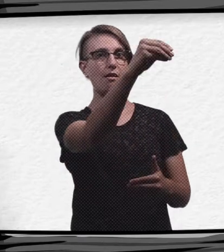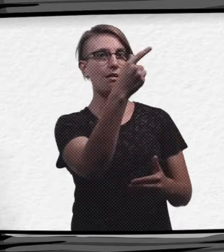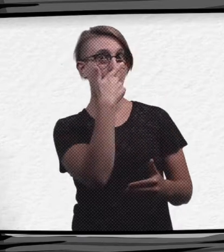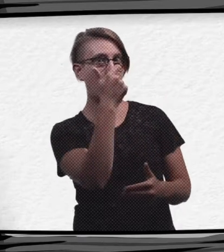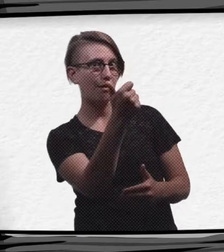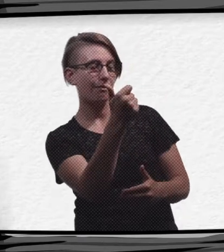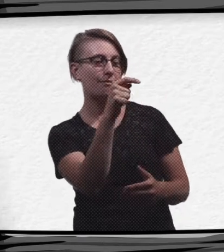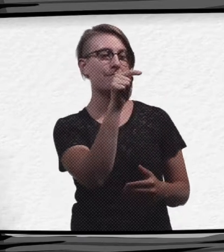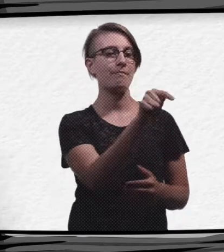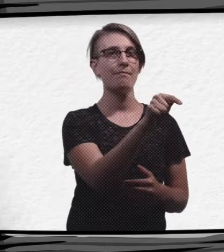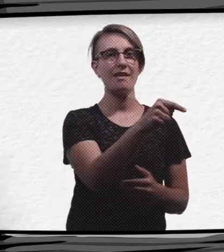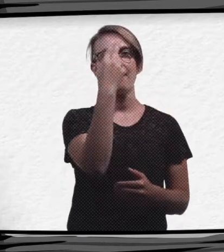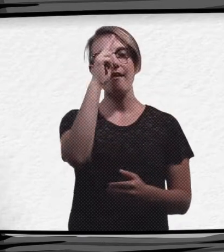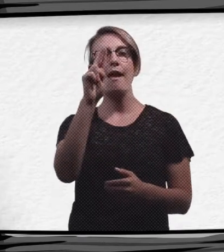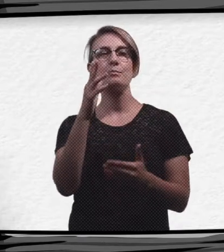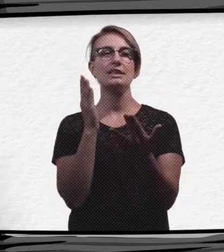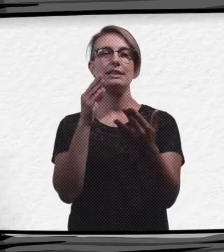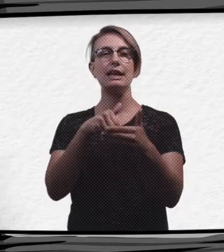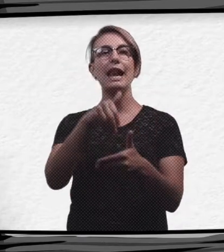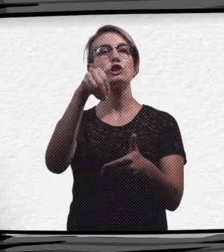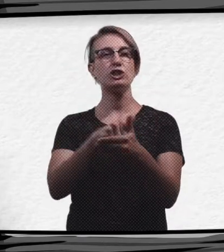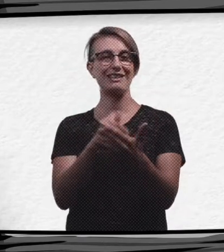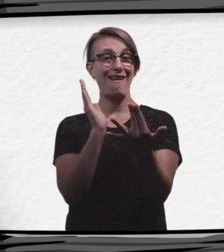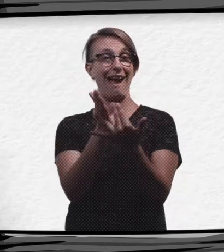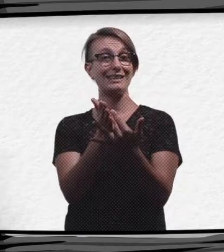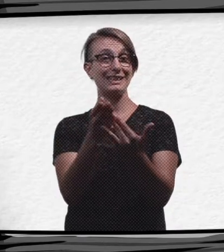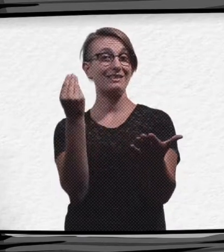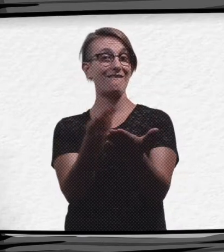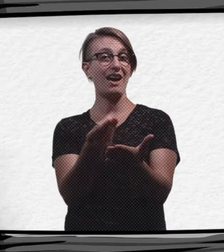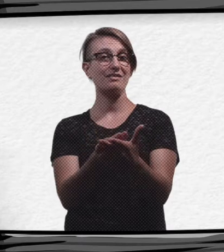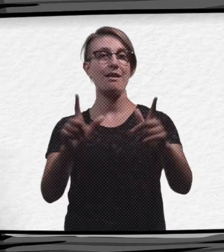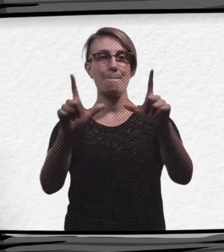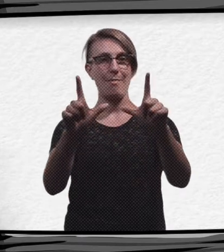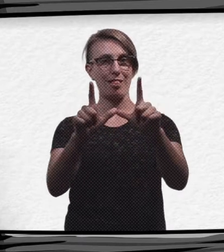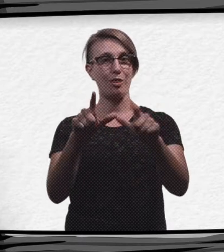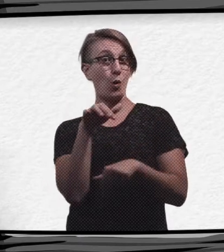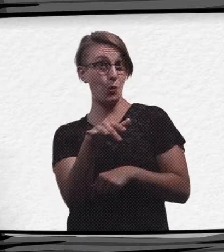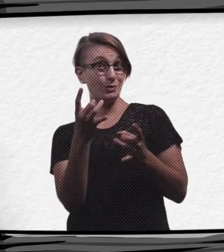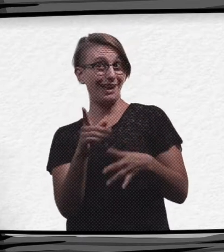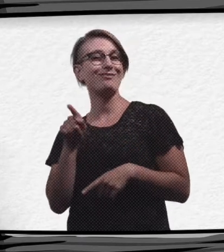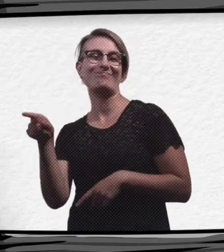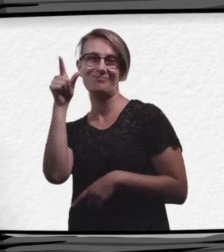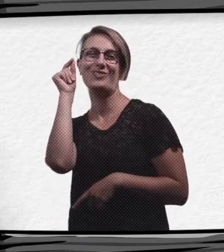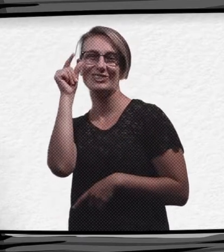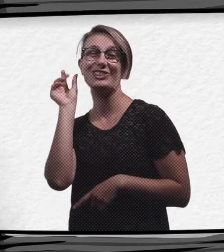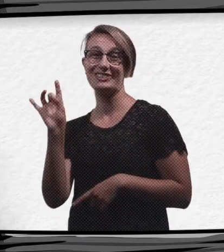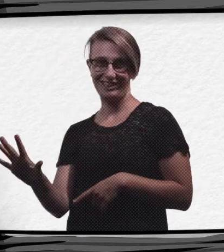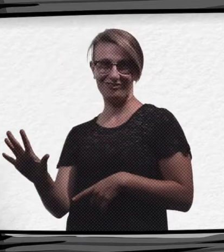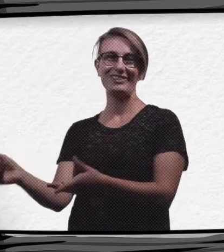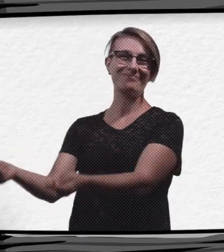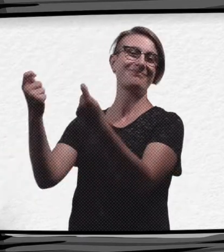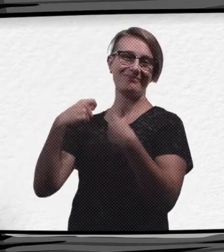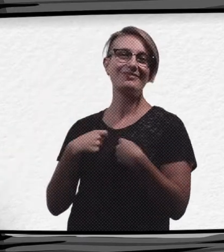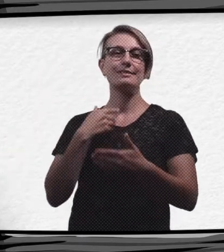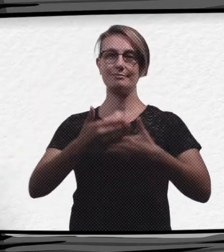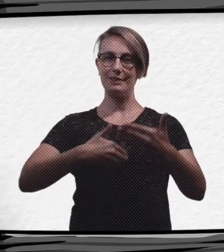access fund bill was actually originally drafted by Mojo herself. In short, the bill would establish a fund, looked after